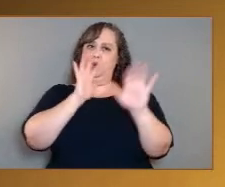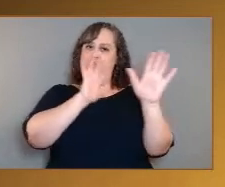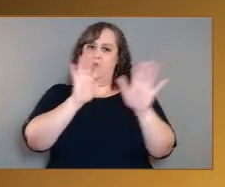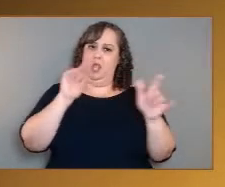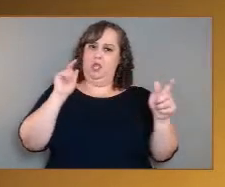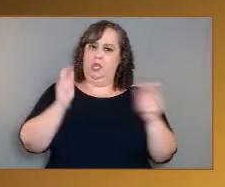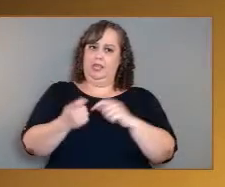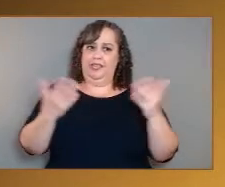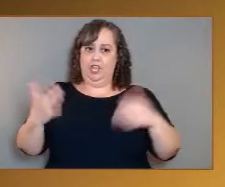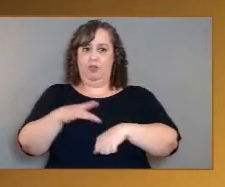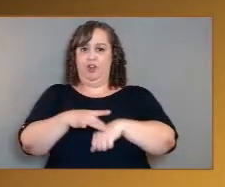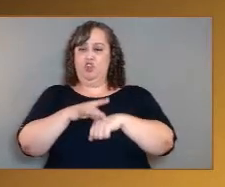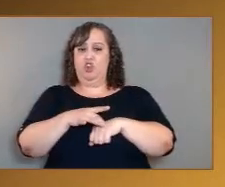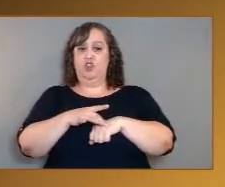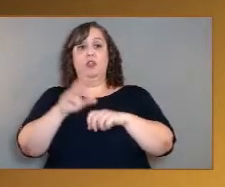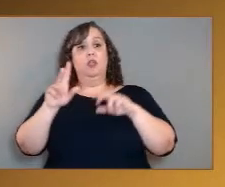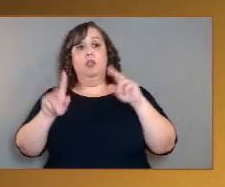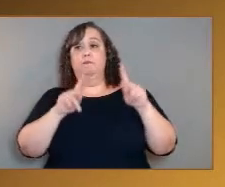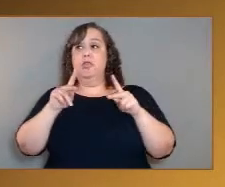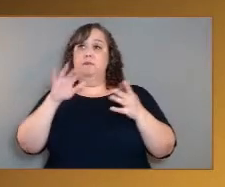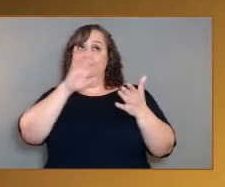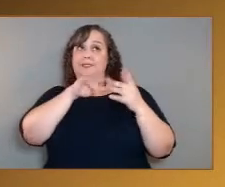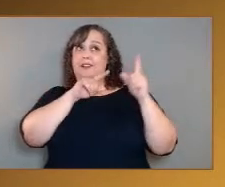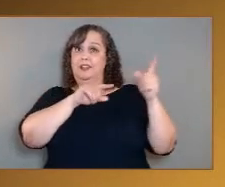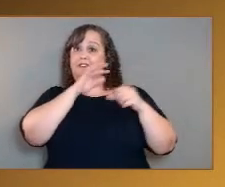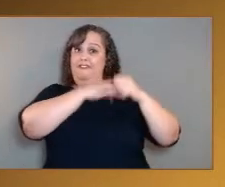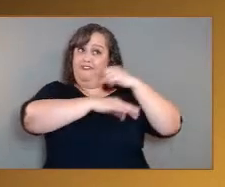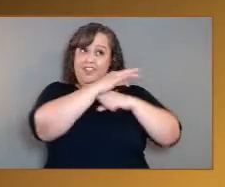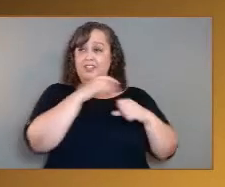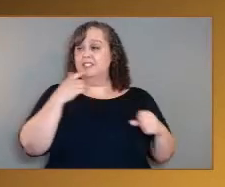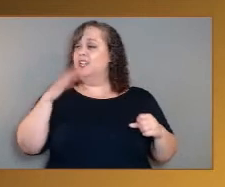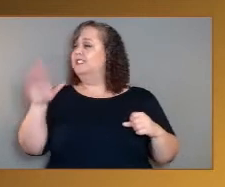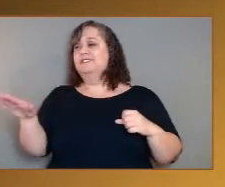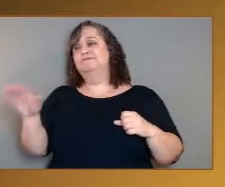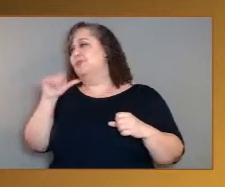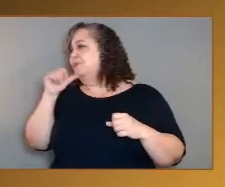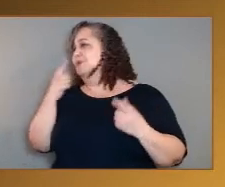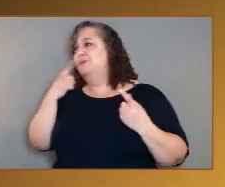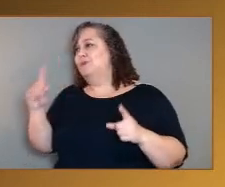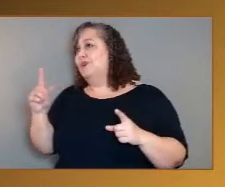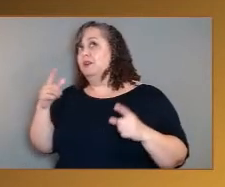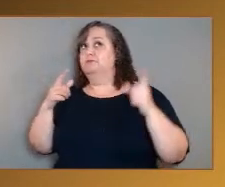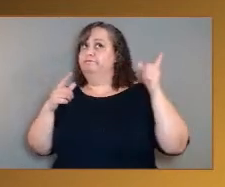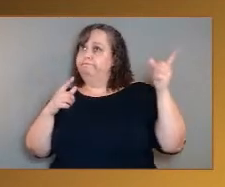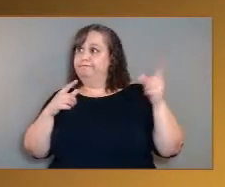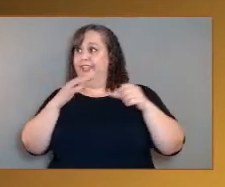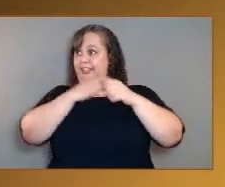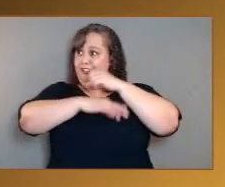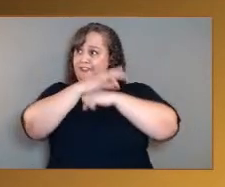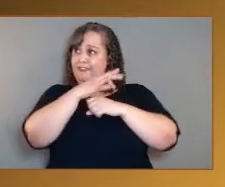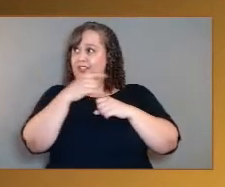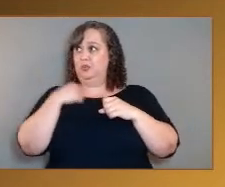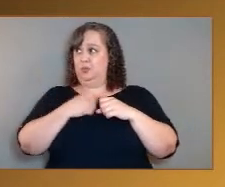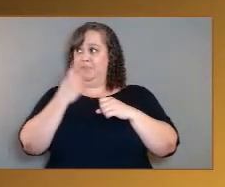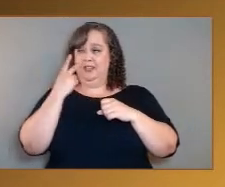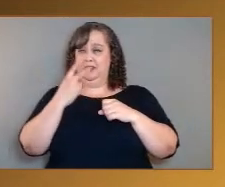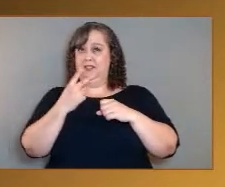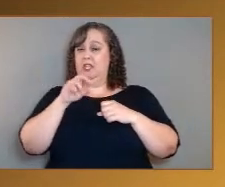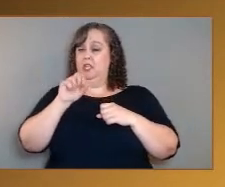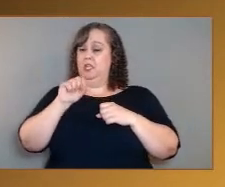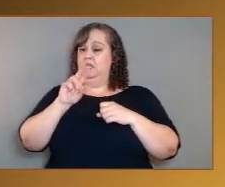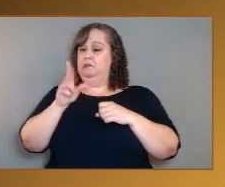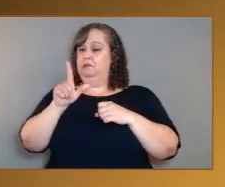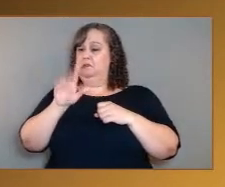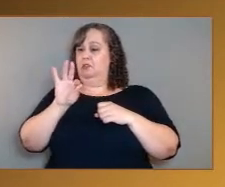studying the climate on Venus said, you know, look, that's really not going to work because we see on Venus the breakdown of sulfur at the top of the atmosphere.